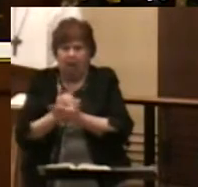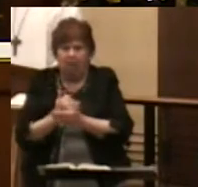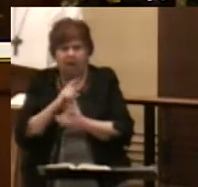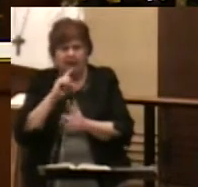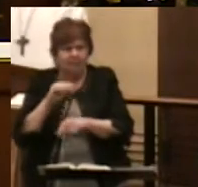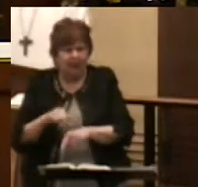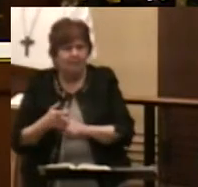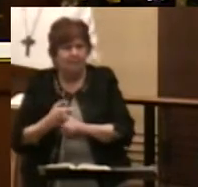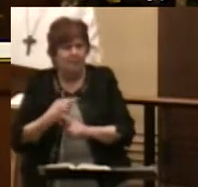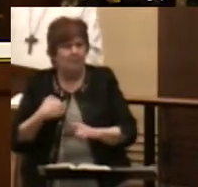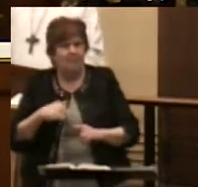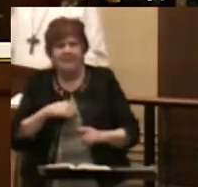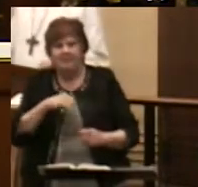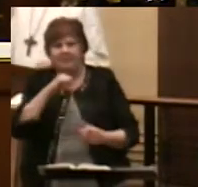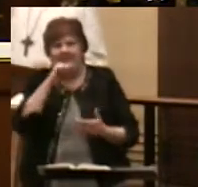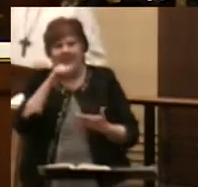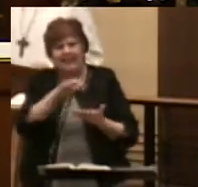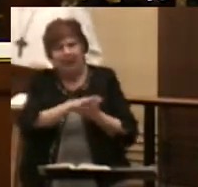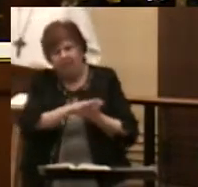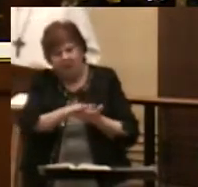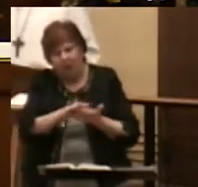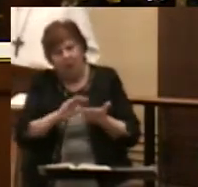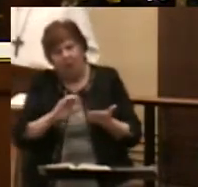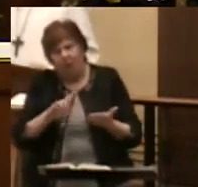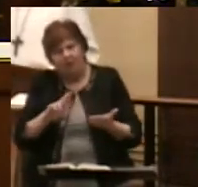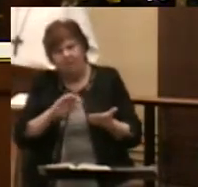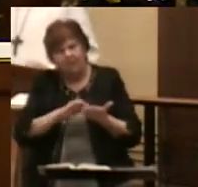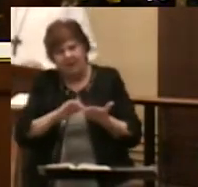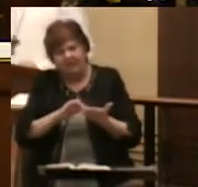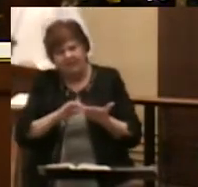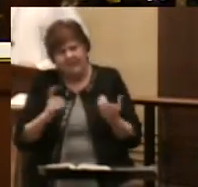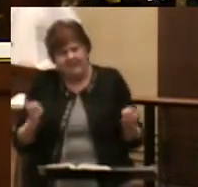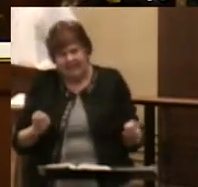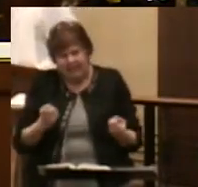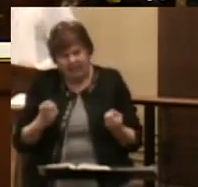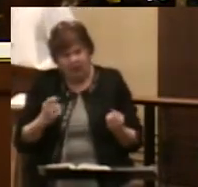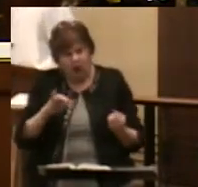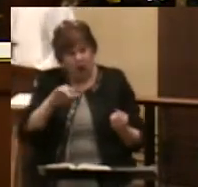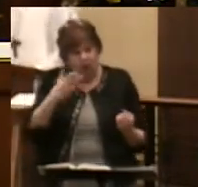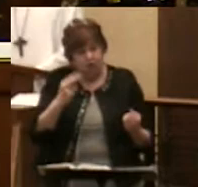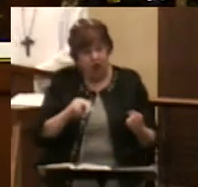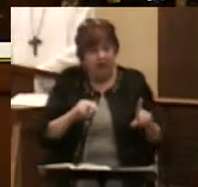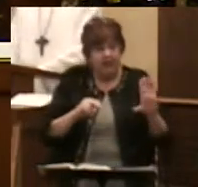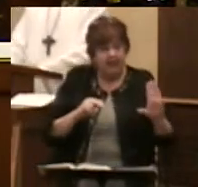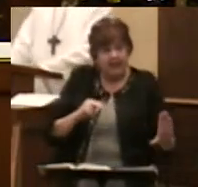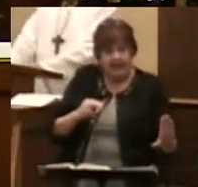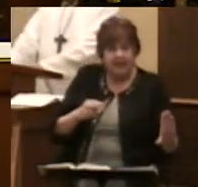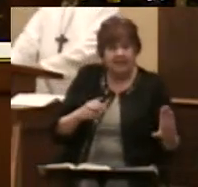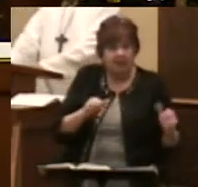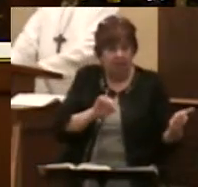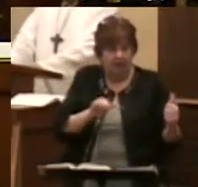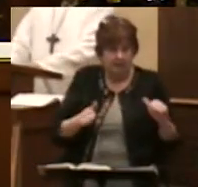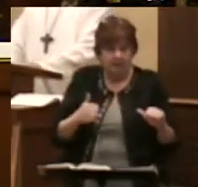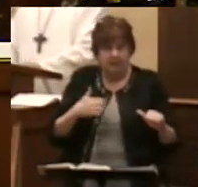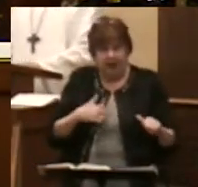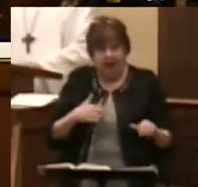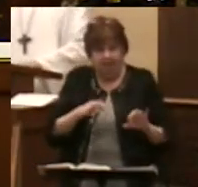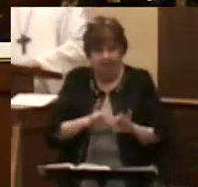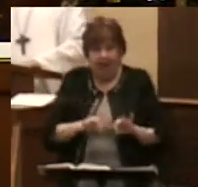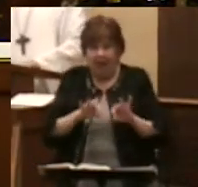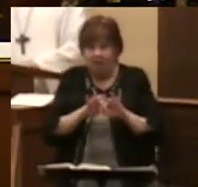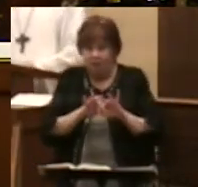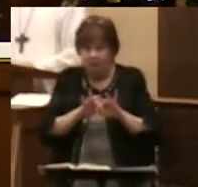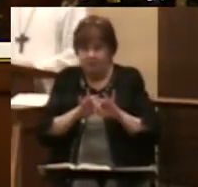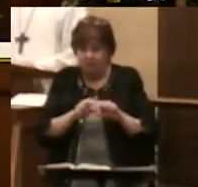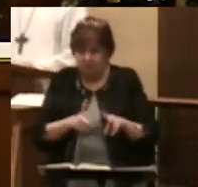us, but they do not purify or forgive sin. John's baptism had value in this world, but it did nothing